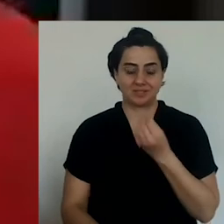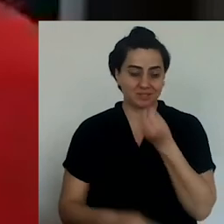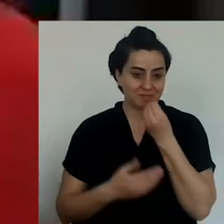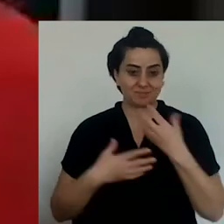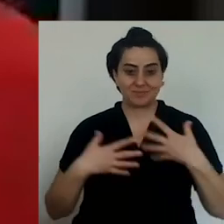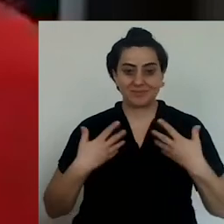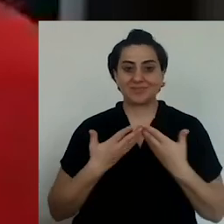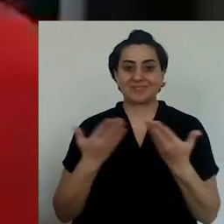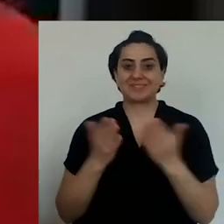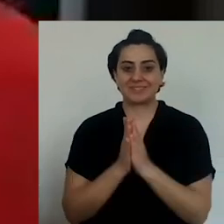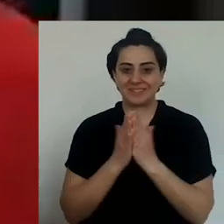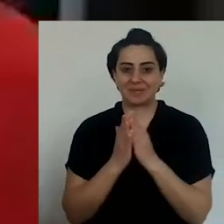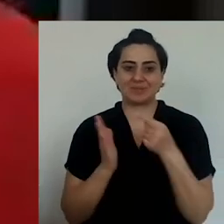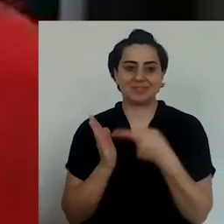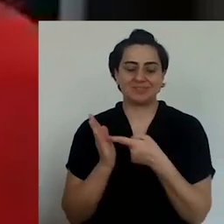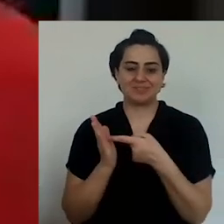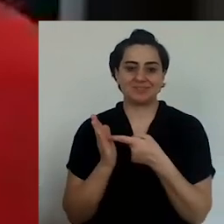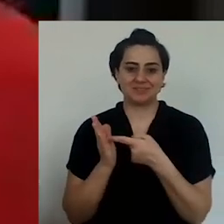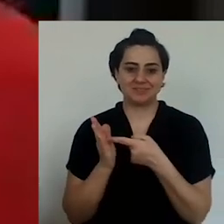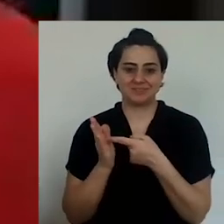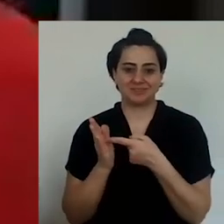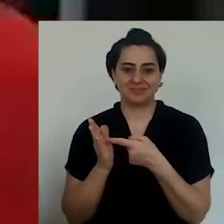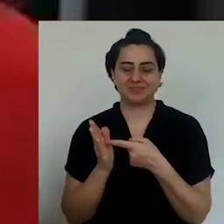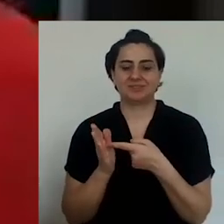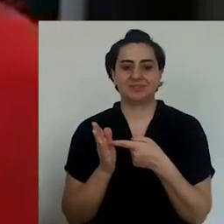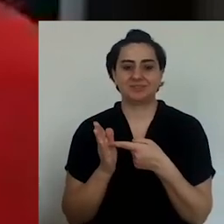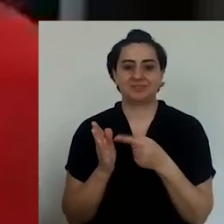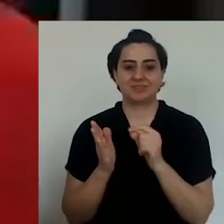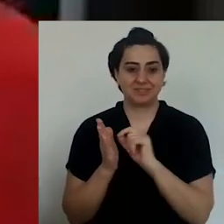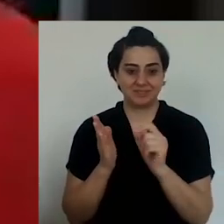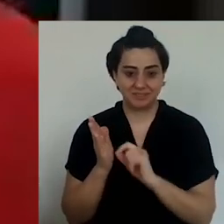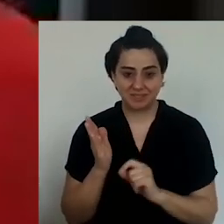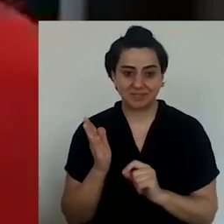lively. Only when I was, when I was only 23.